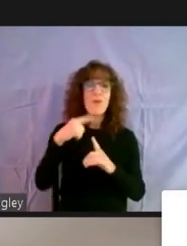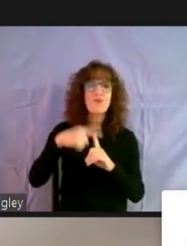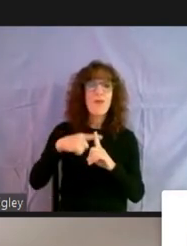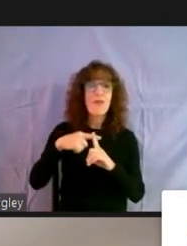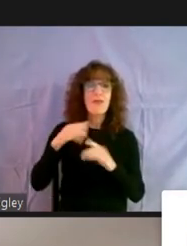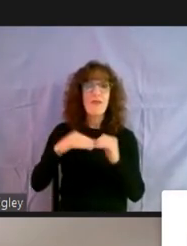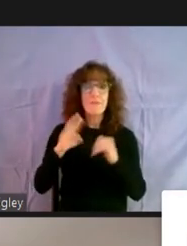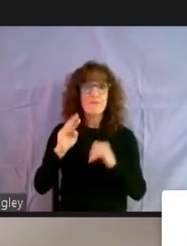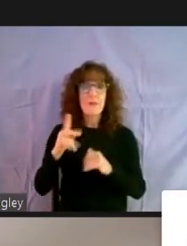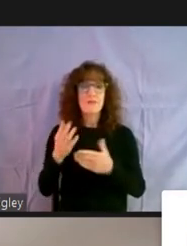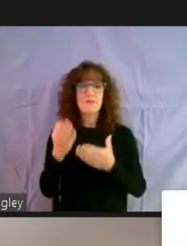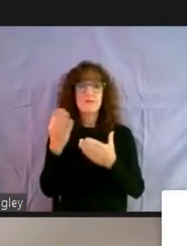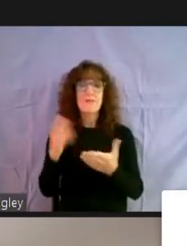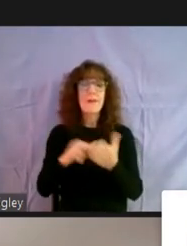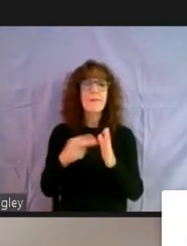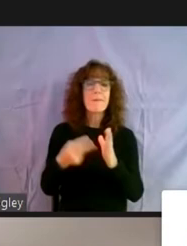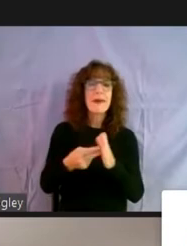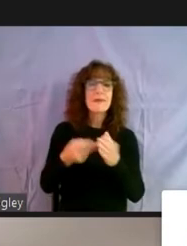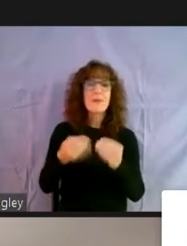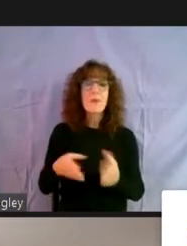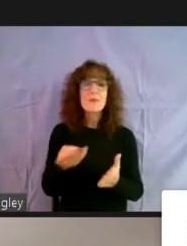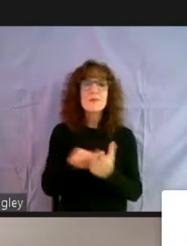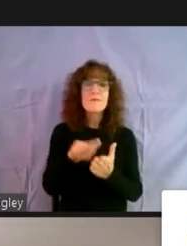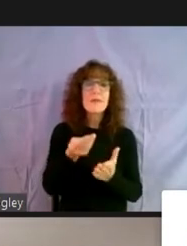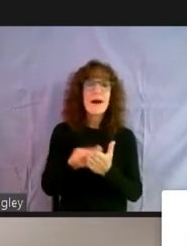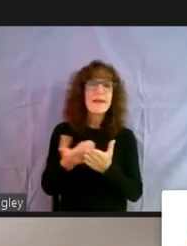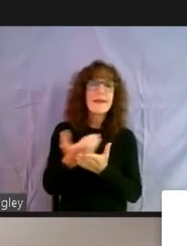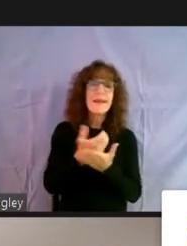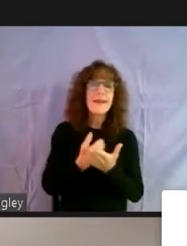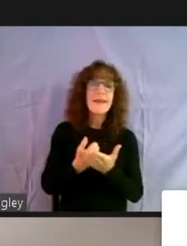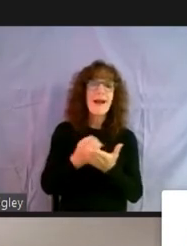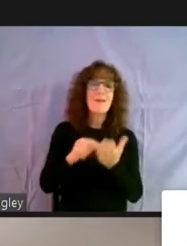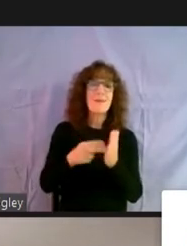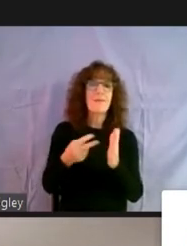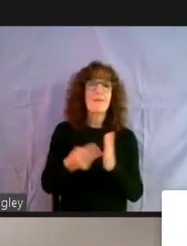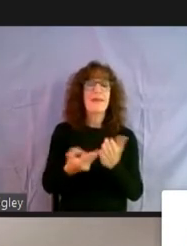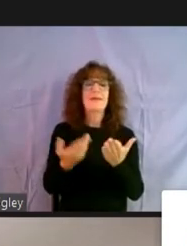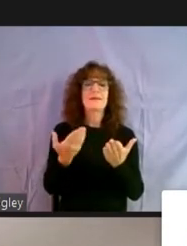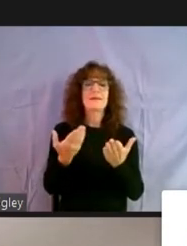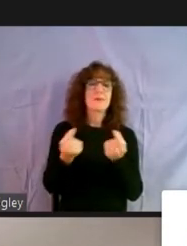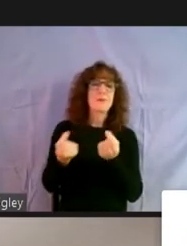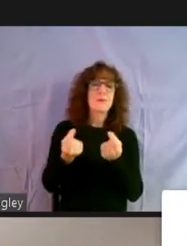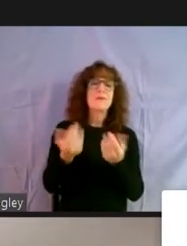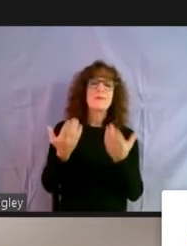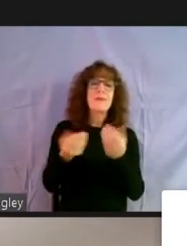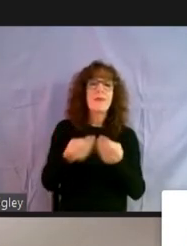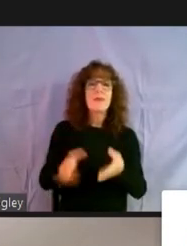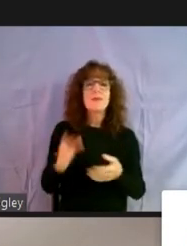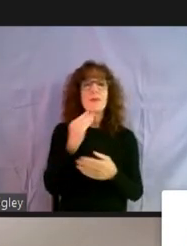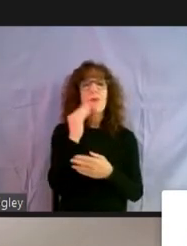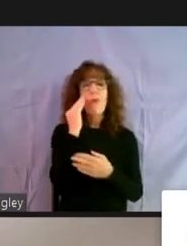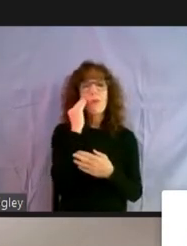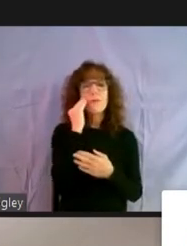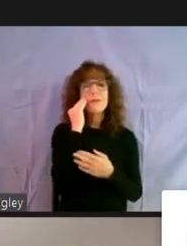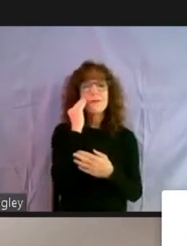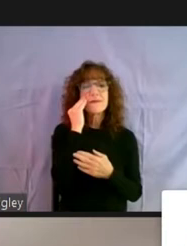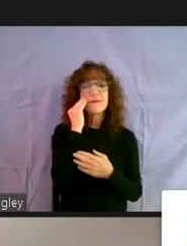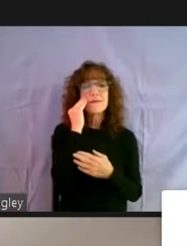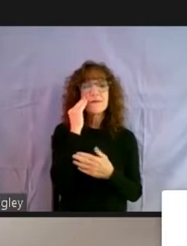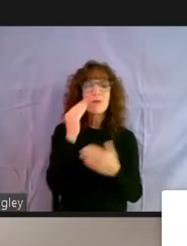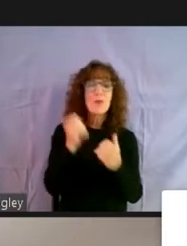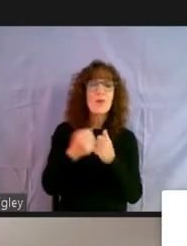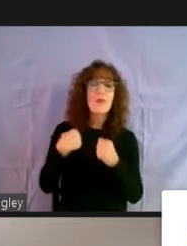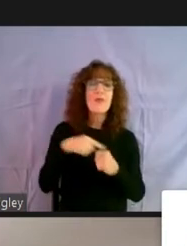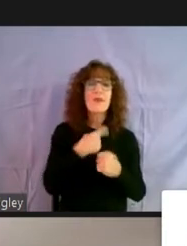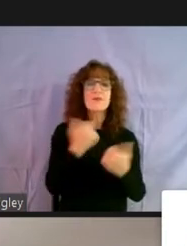that the loss of income threatens those folks with loss of housing. So, um, we have with us,